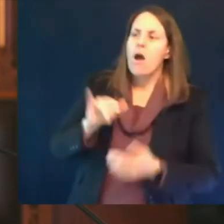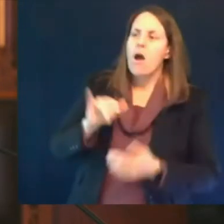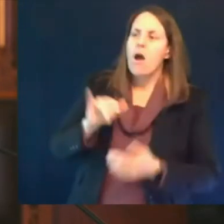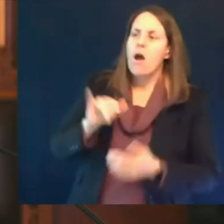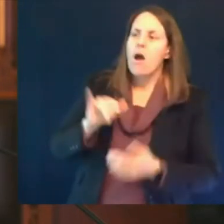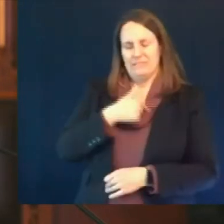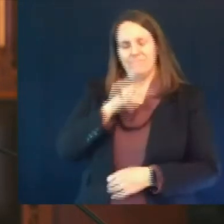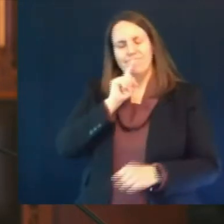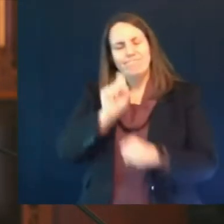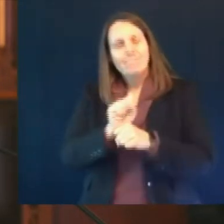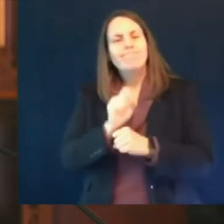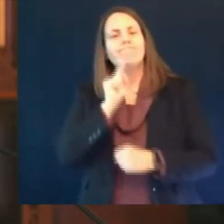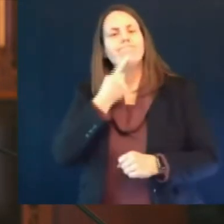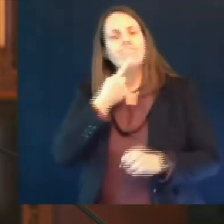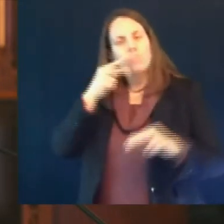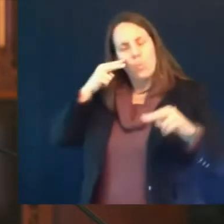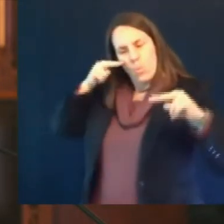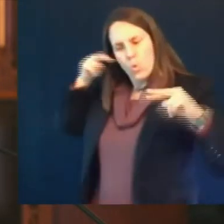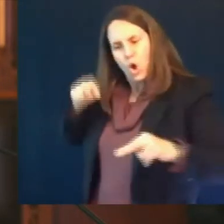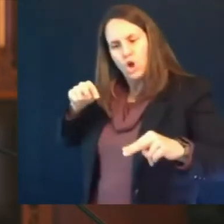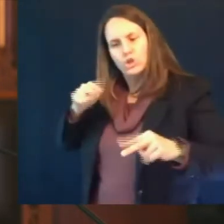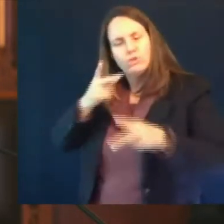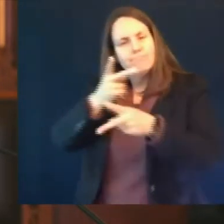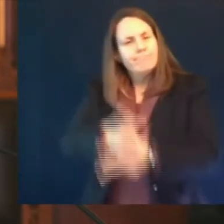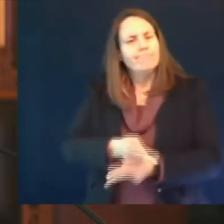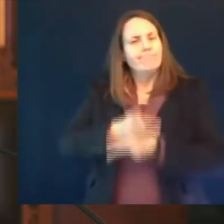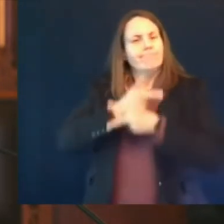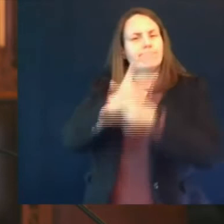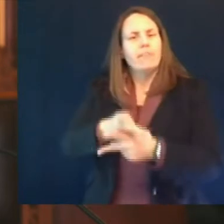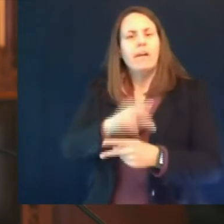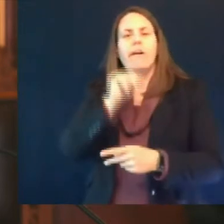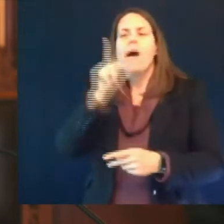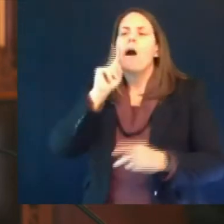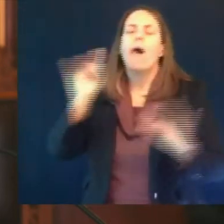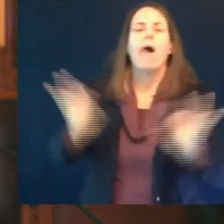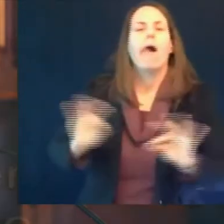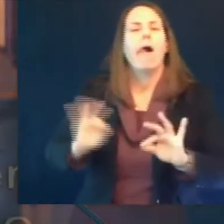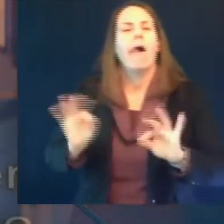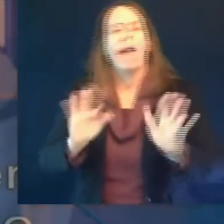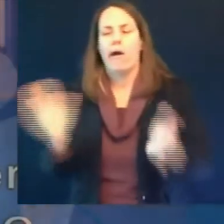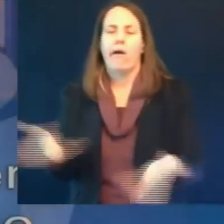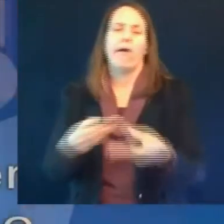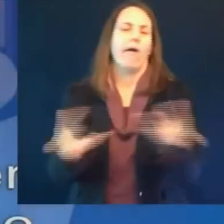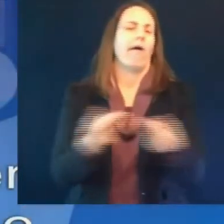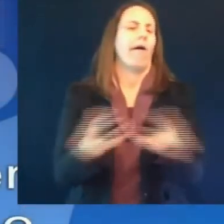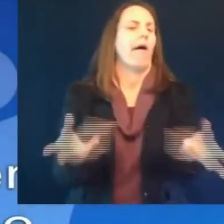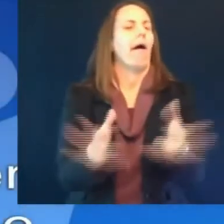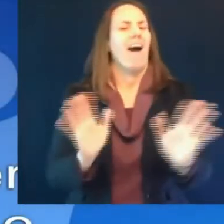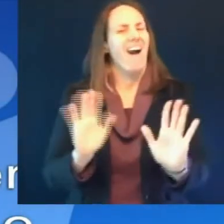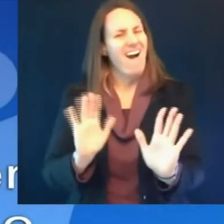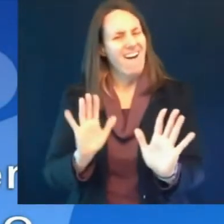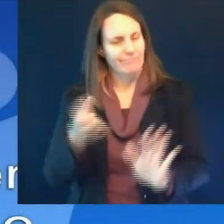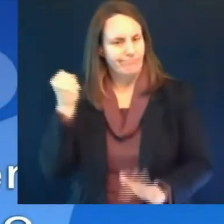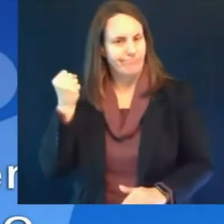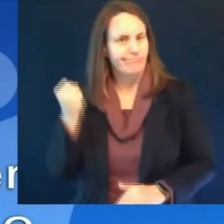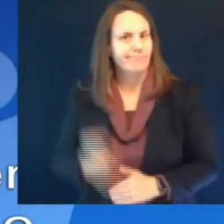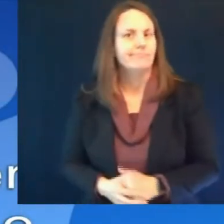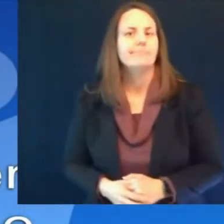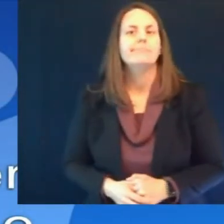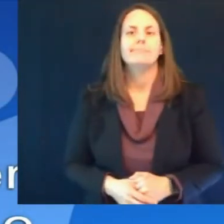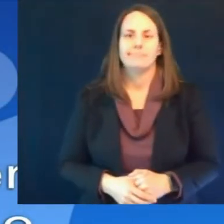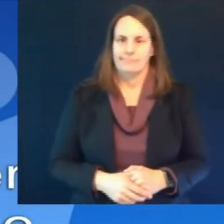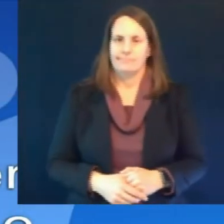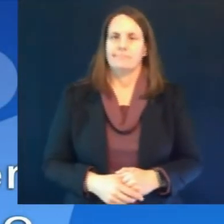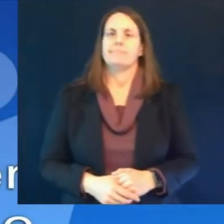rather than make them more hesitant or fearful thank you rob now to britney schmidt from wbay